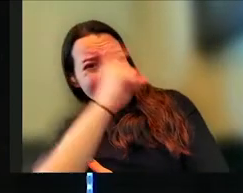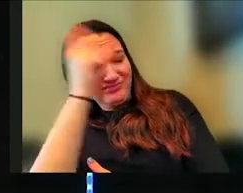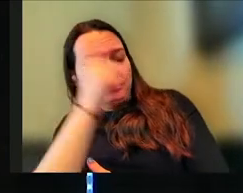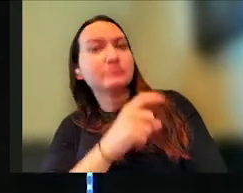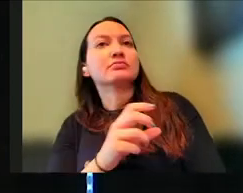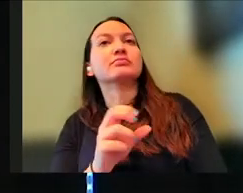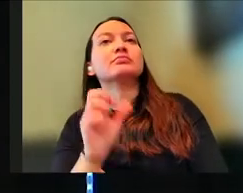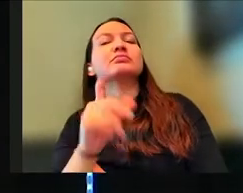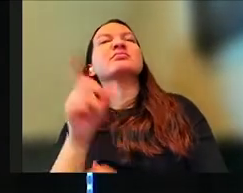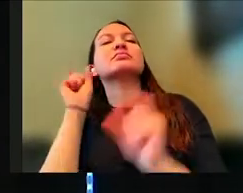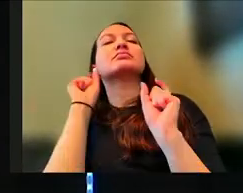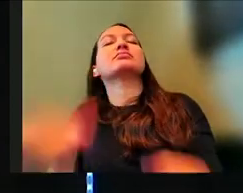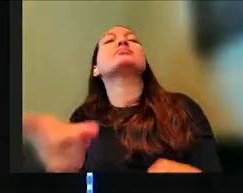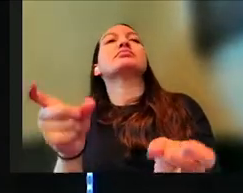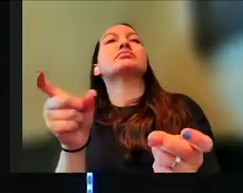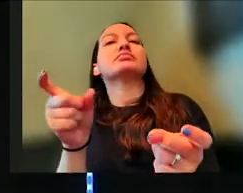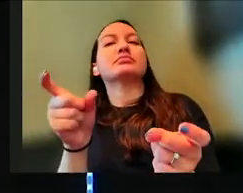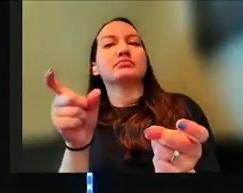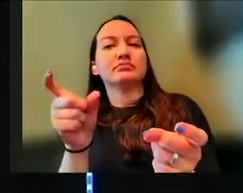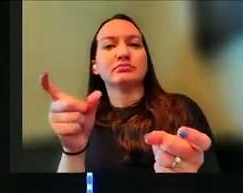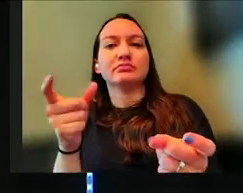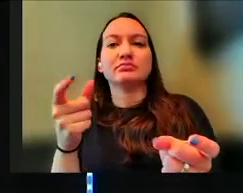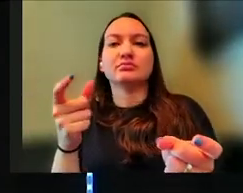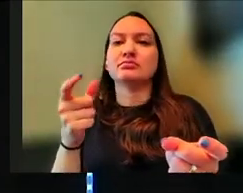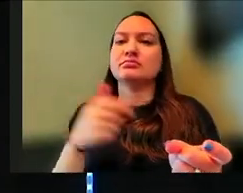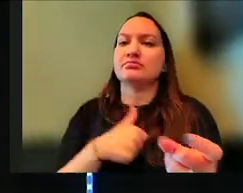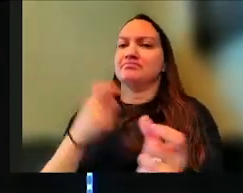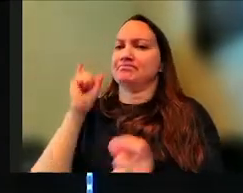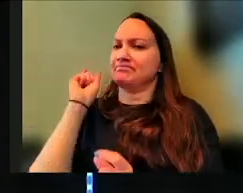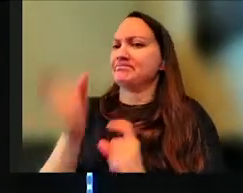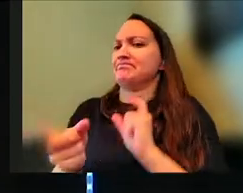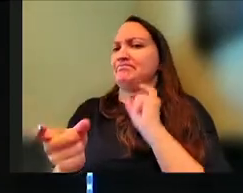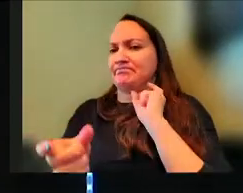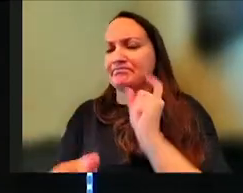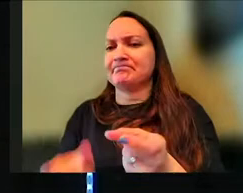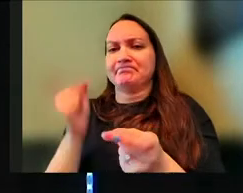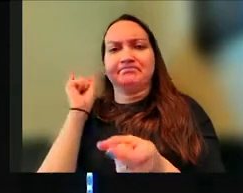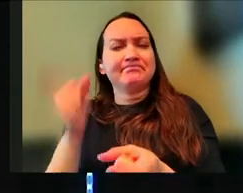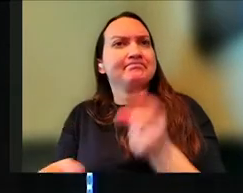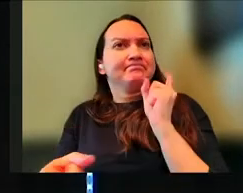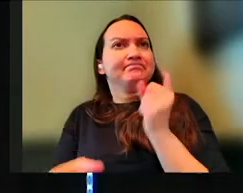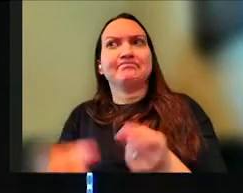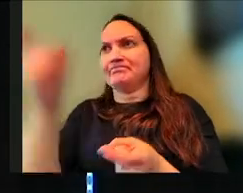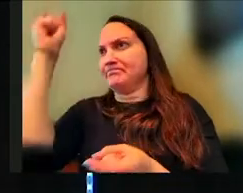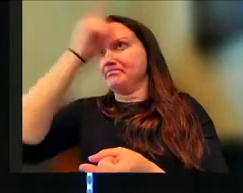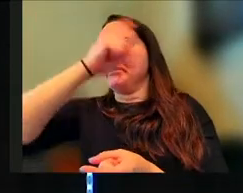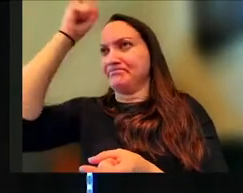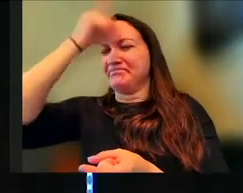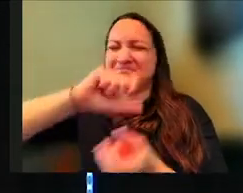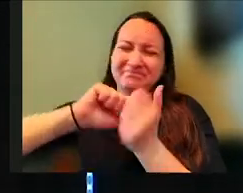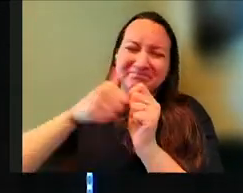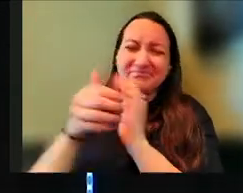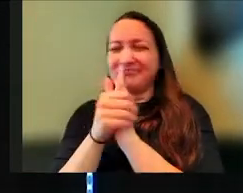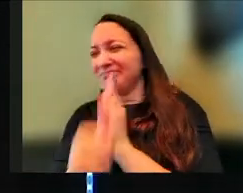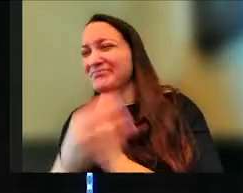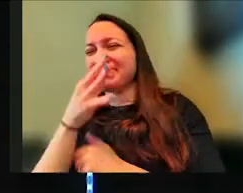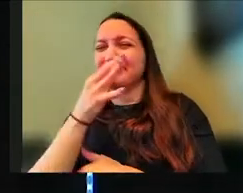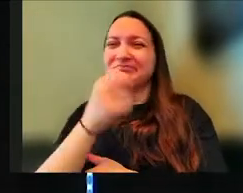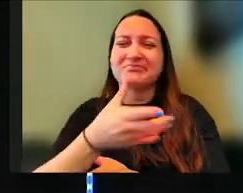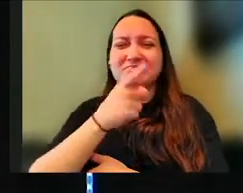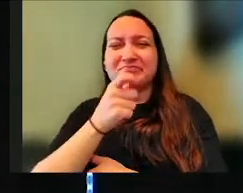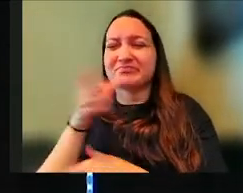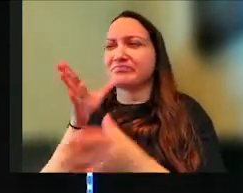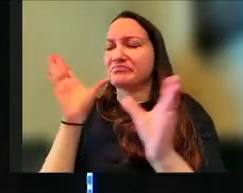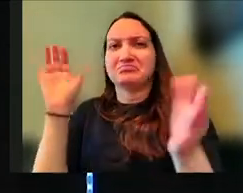I'm going to give it to you. In fact, I'm going to pour out so much wisdom on you that your amount of wisdom and how you lead and who you are, nobody else will